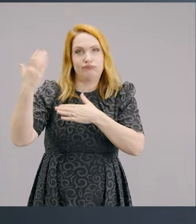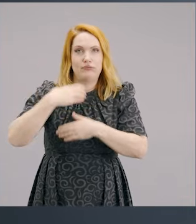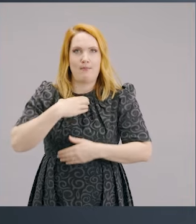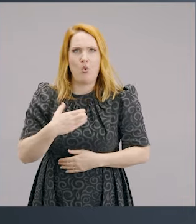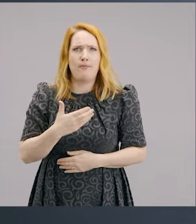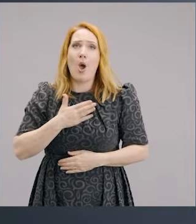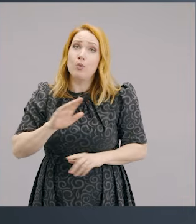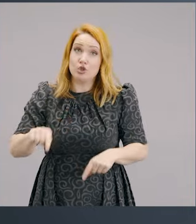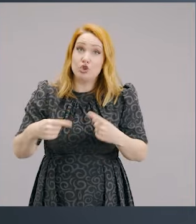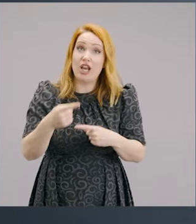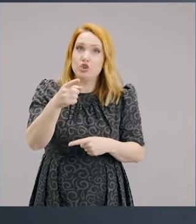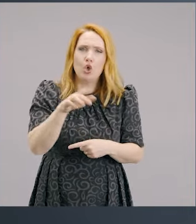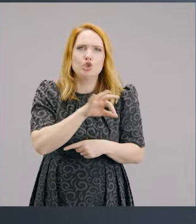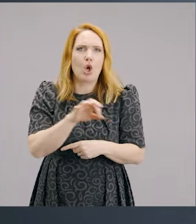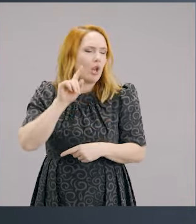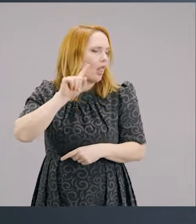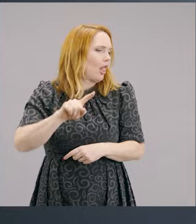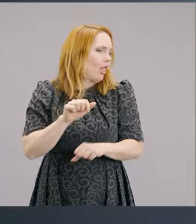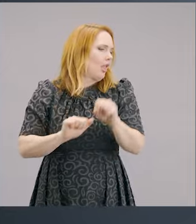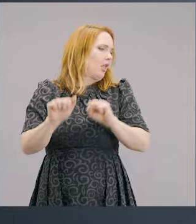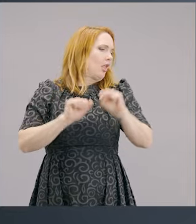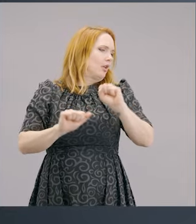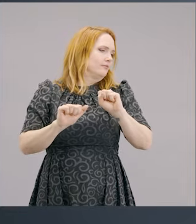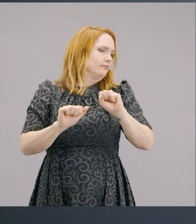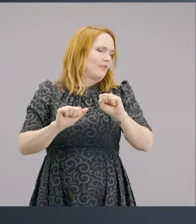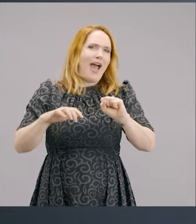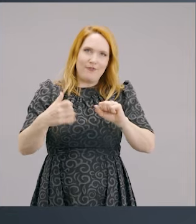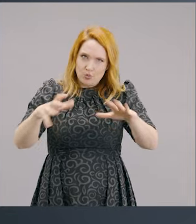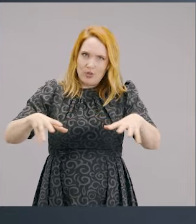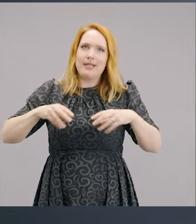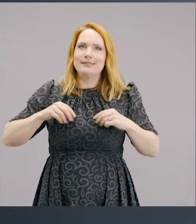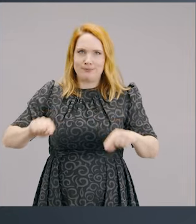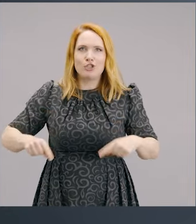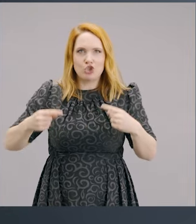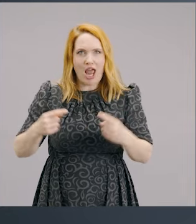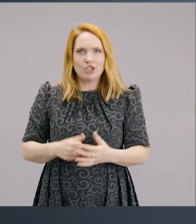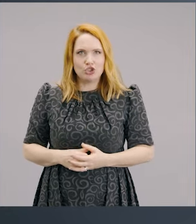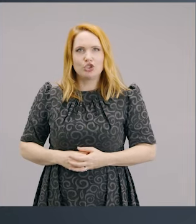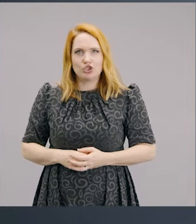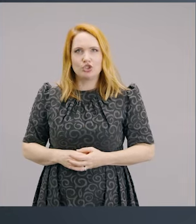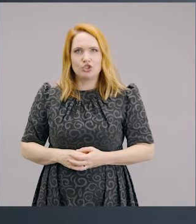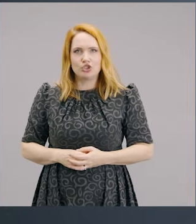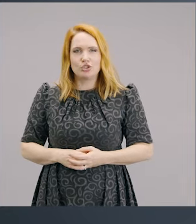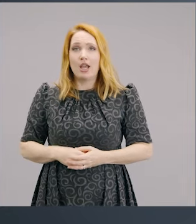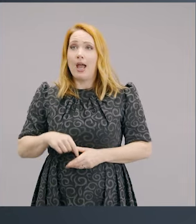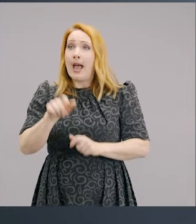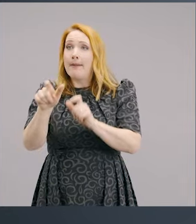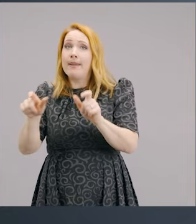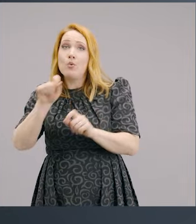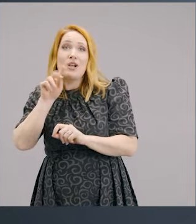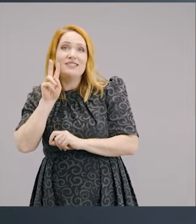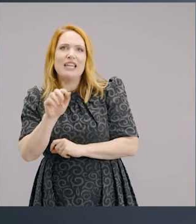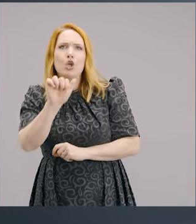it. And I challenge you, don't run away. Don't run away. Face it full on.